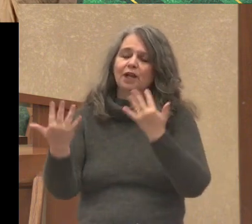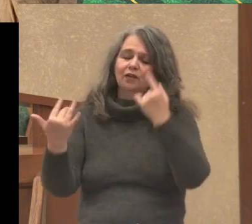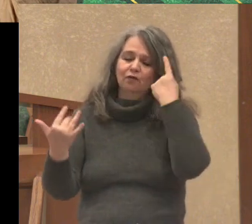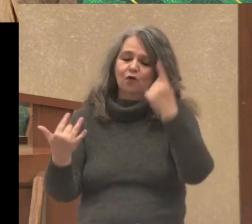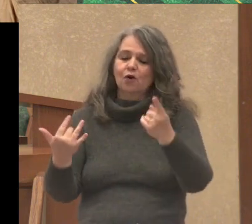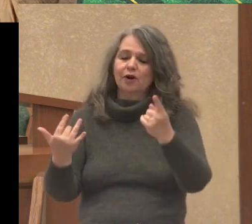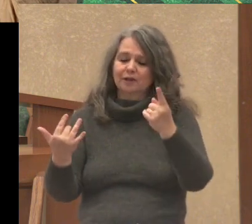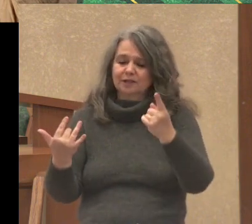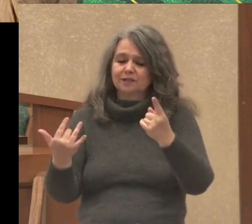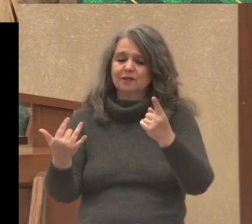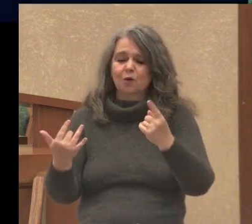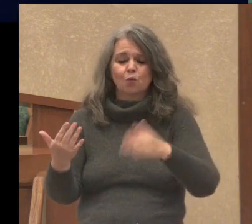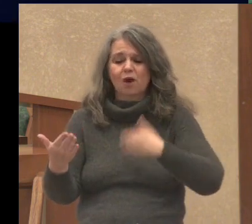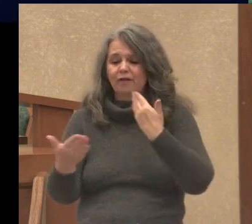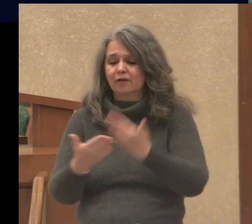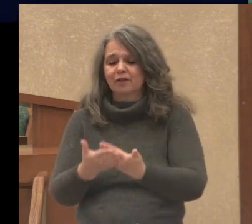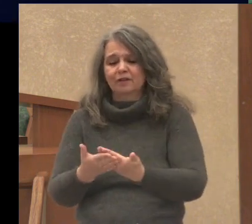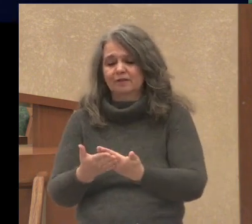to do.